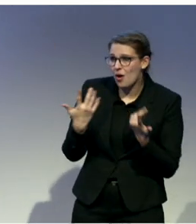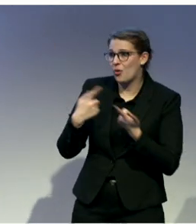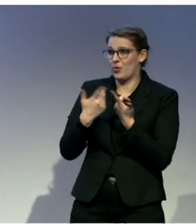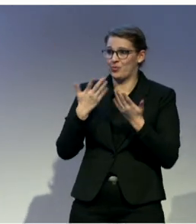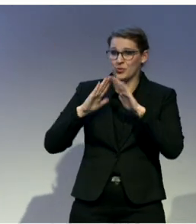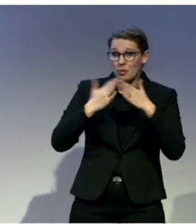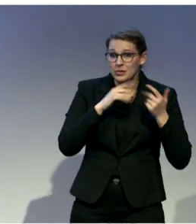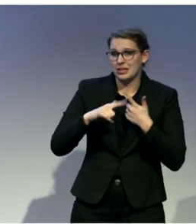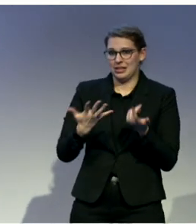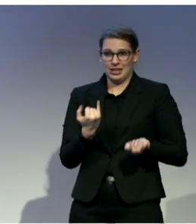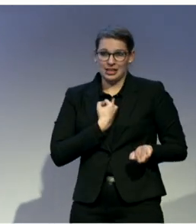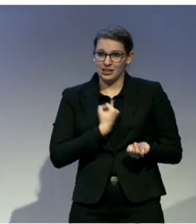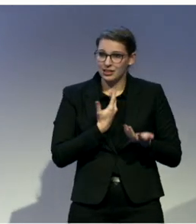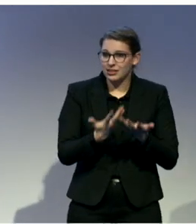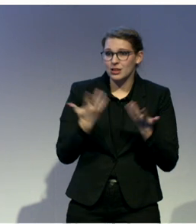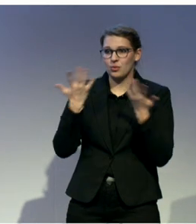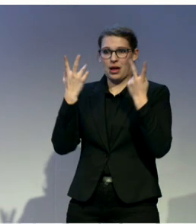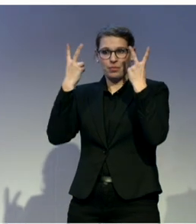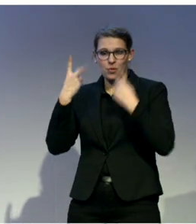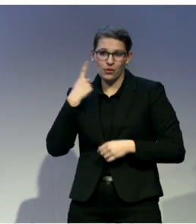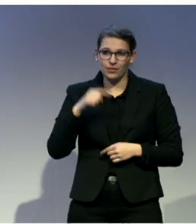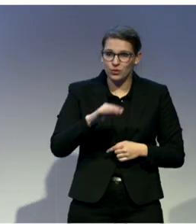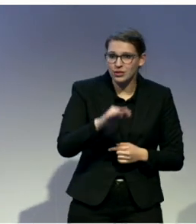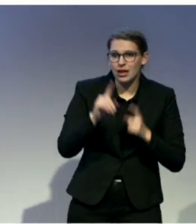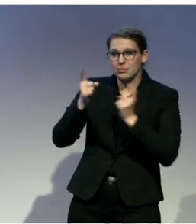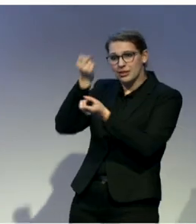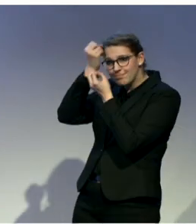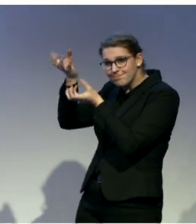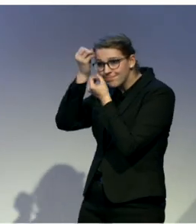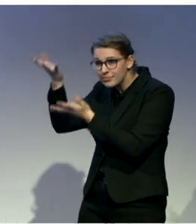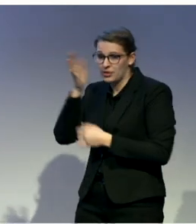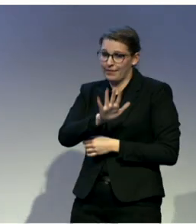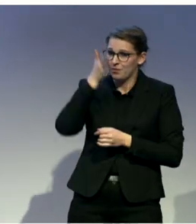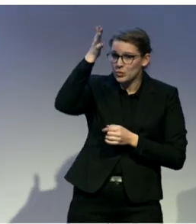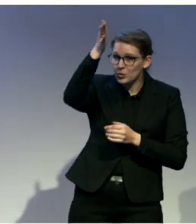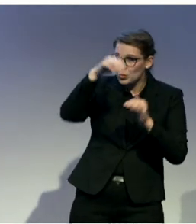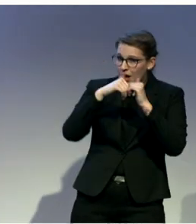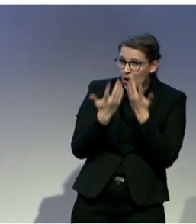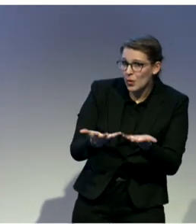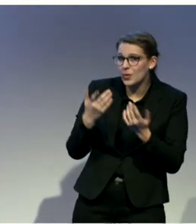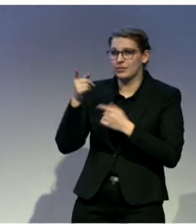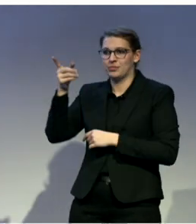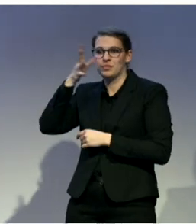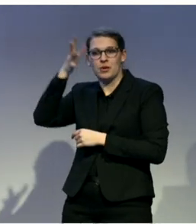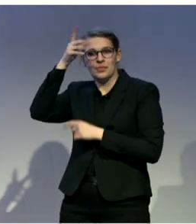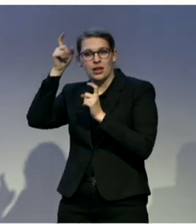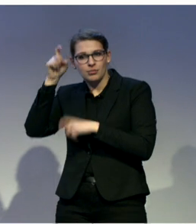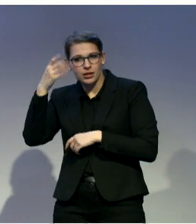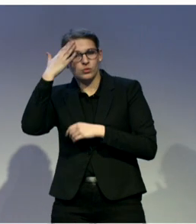deaf culture, and may not make the informed decisions regarding the future of the deaf child.